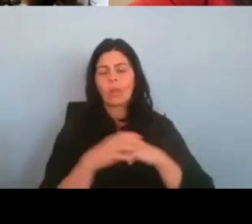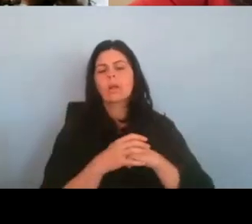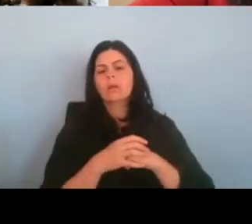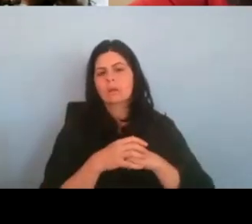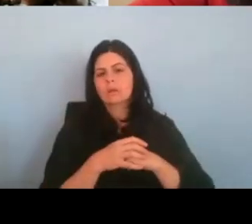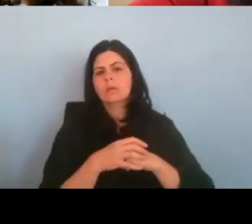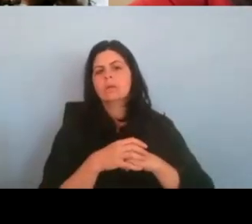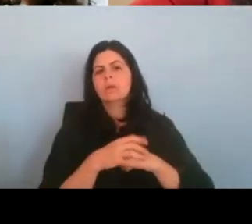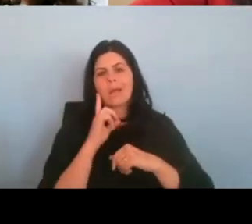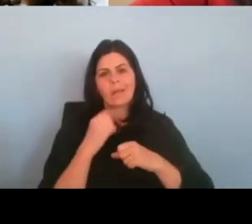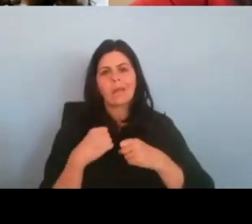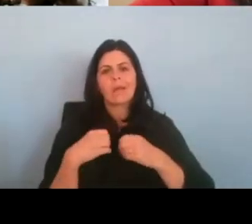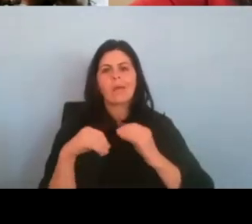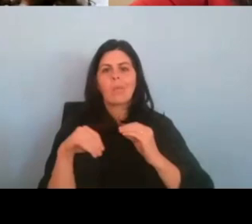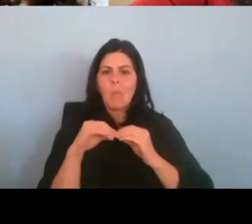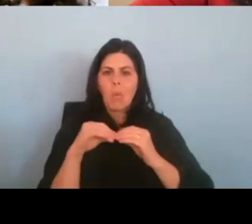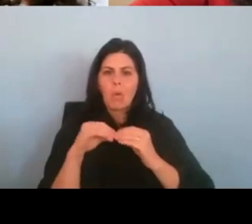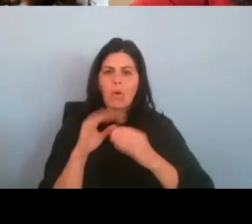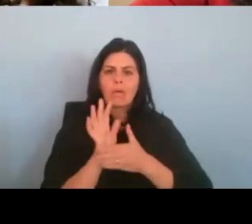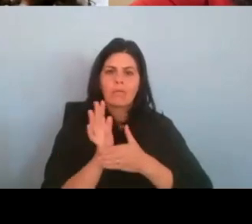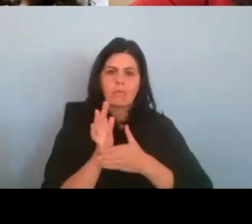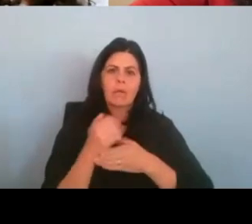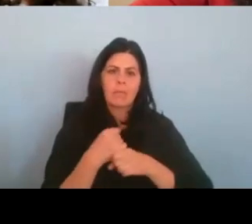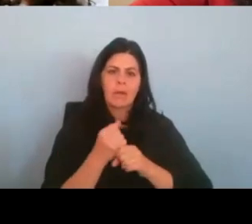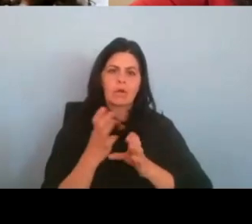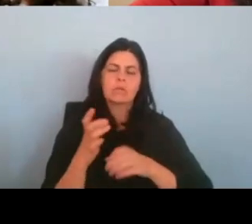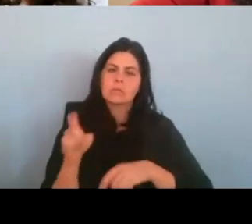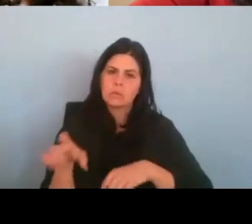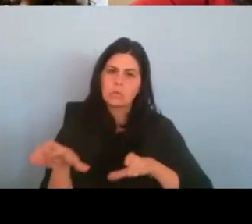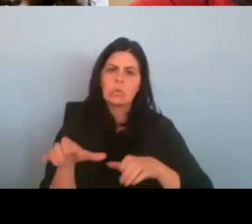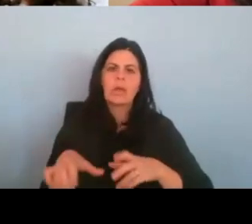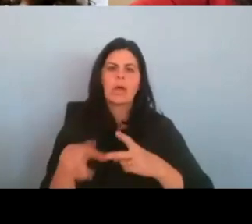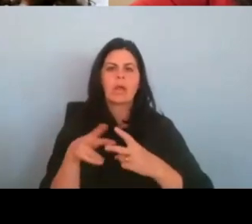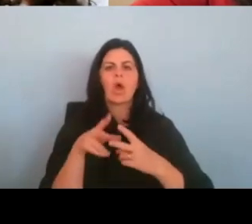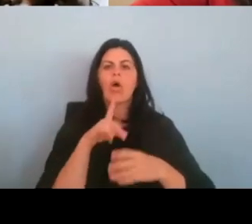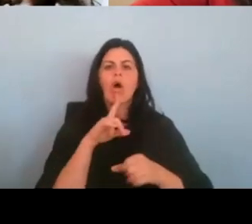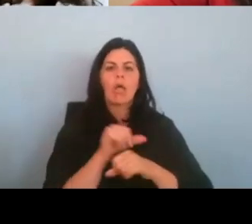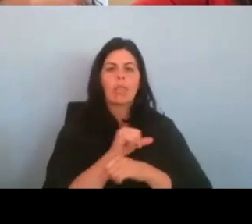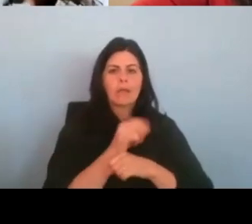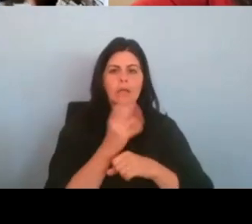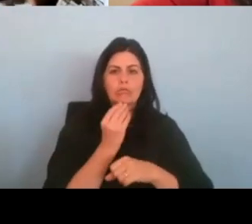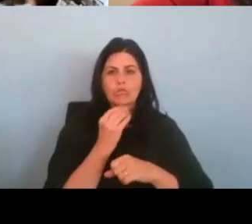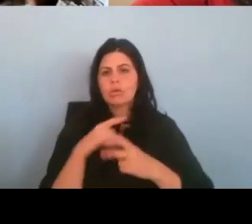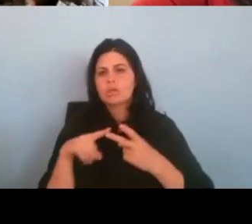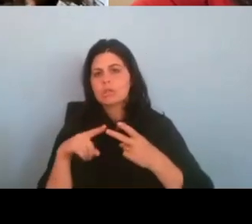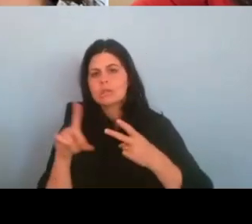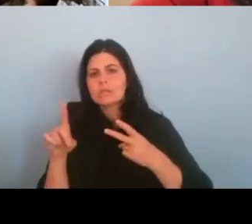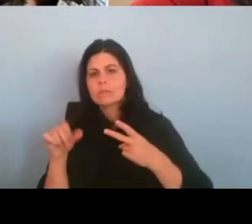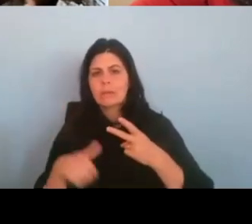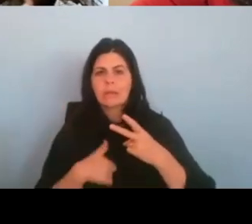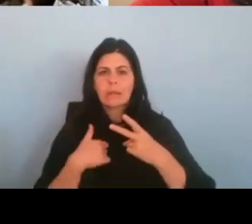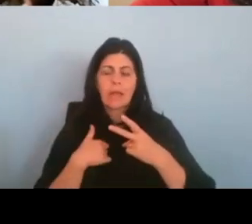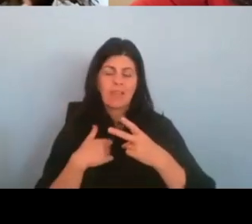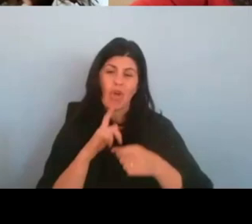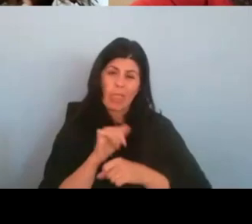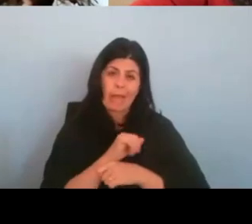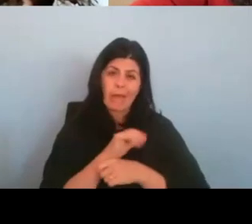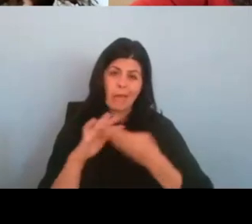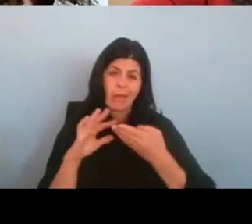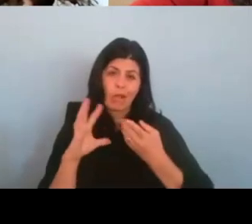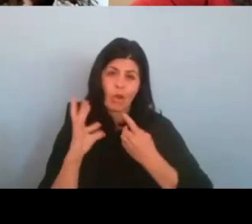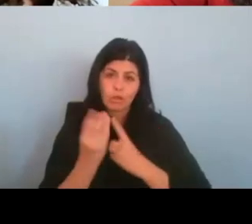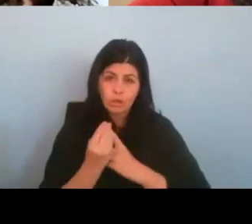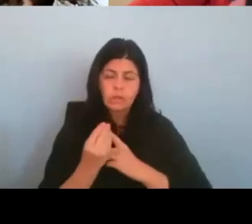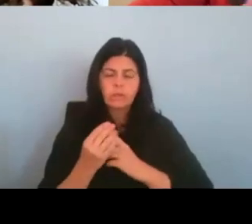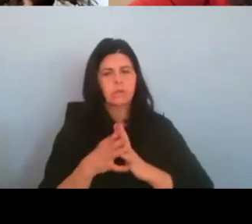they need to do this. They need to show authentic Jewish and disability life and culture. Um, so both don't seem